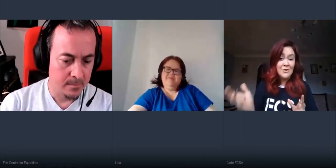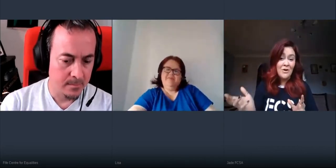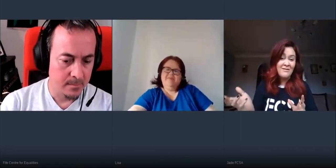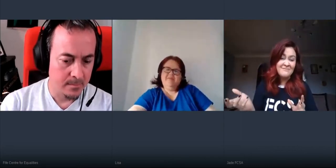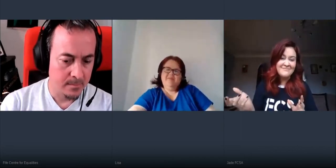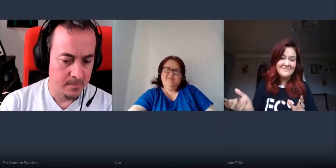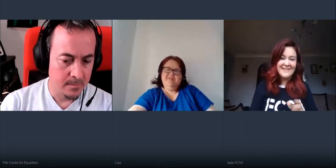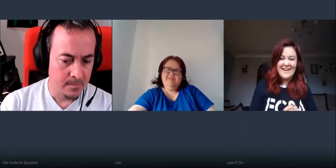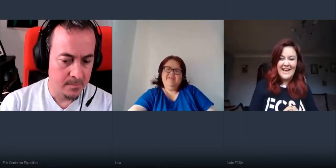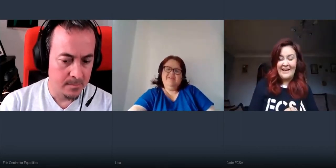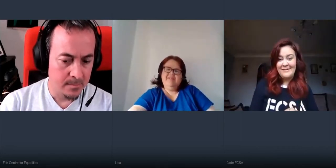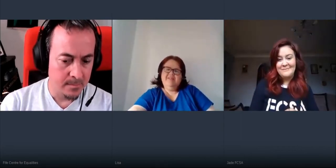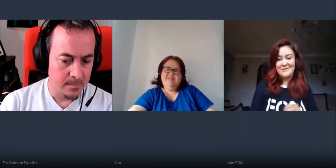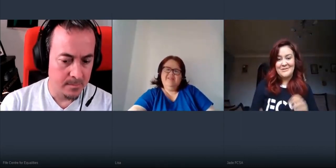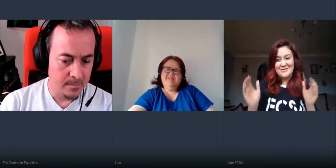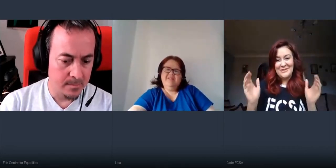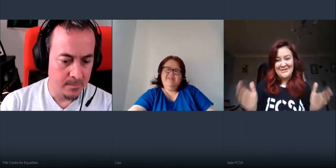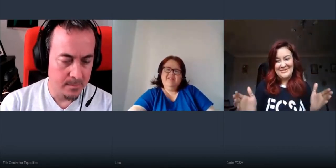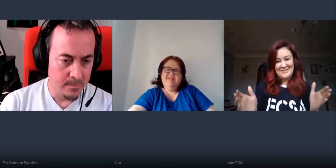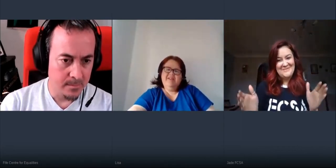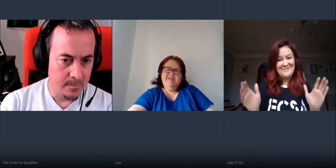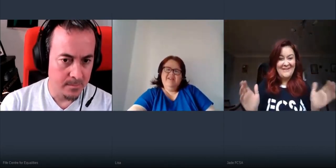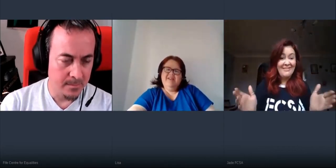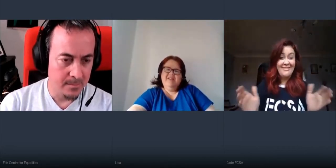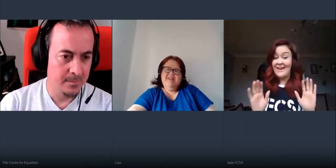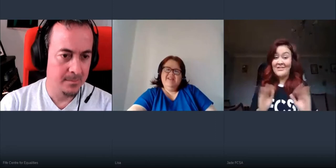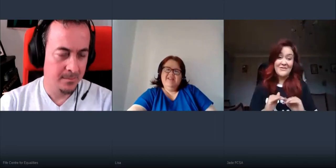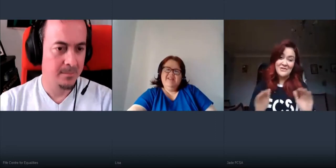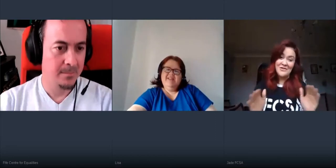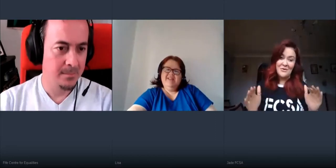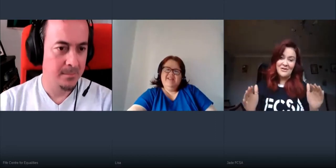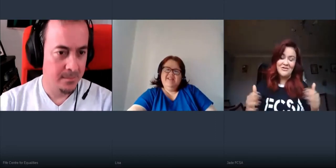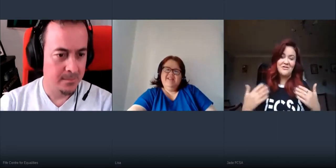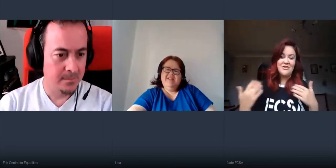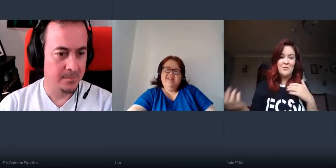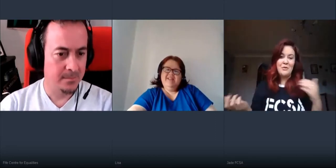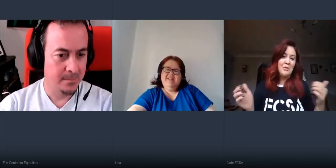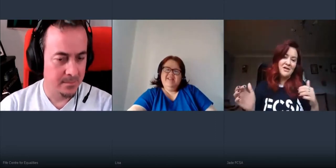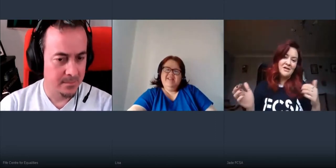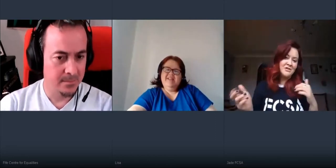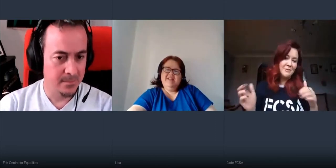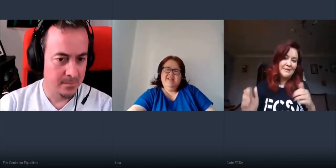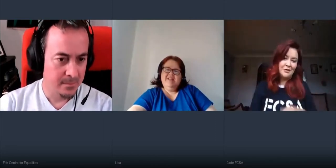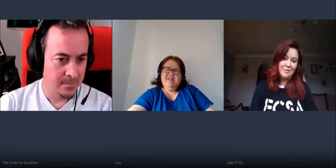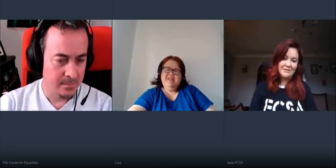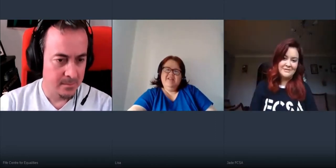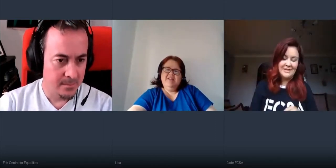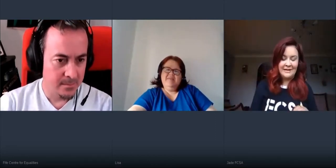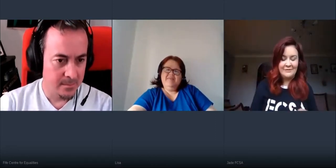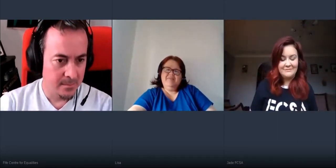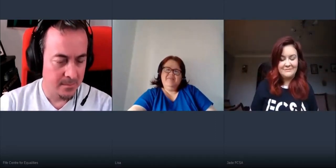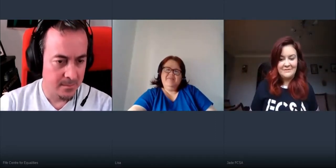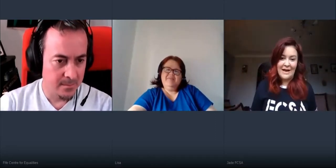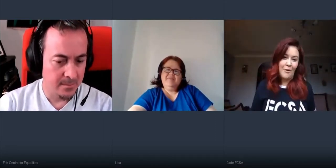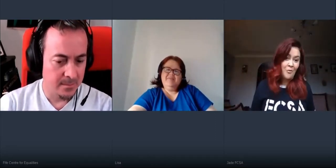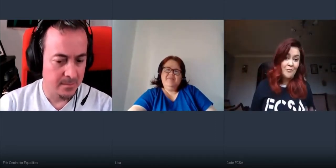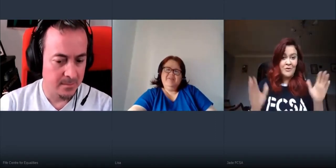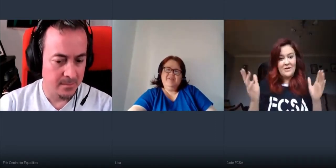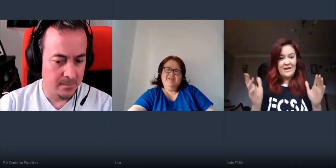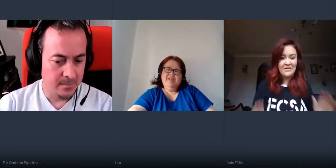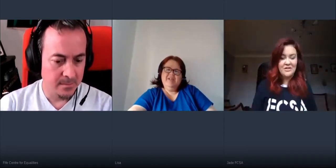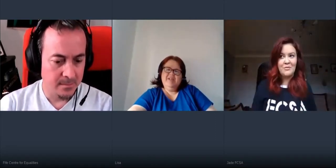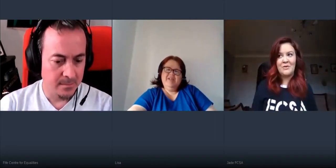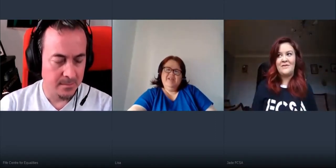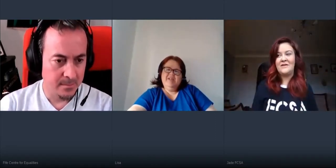yoga and so just on zoom very neither of us are yoga instructors but we both kind of do it a little bit um at home for